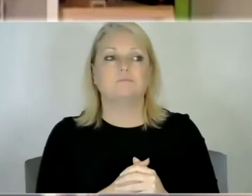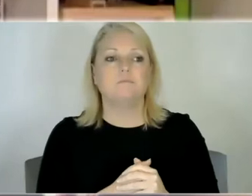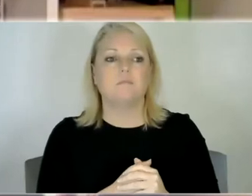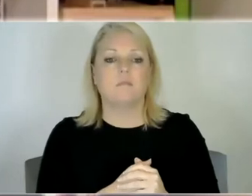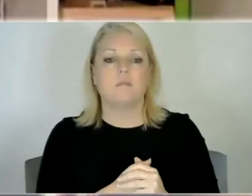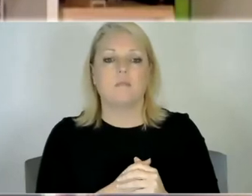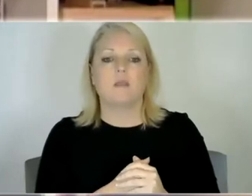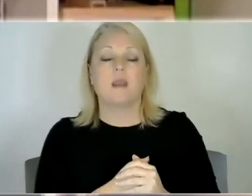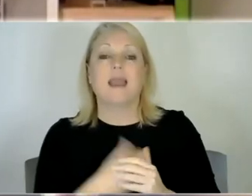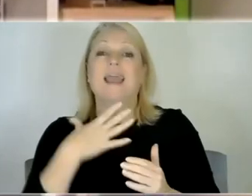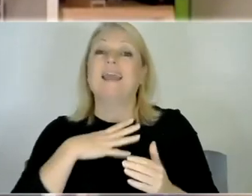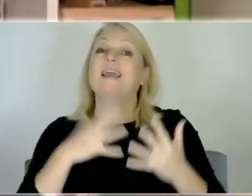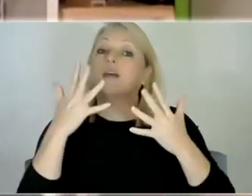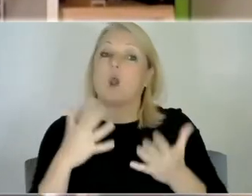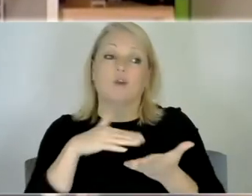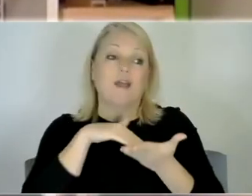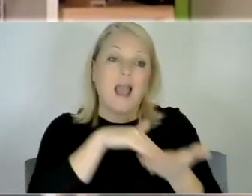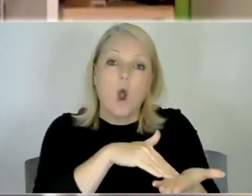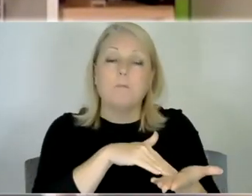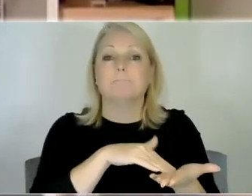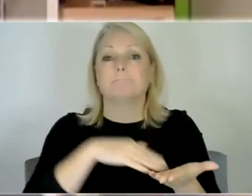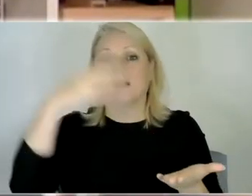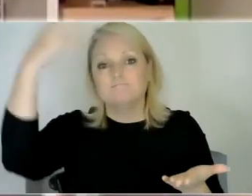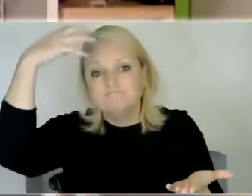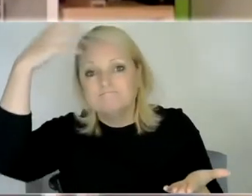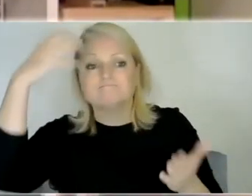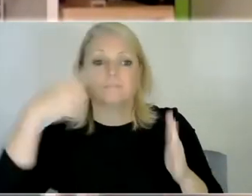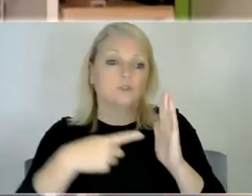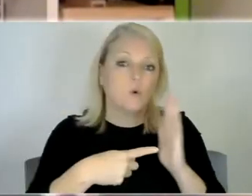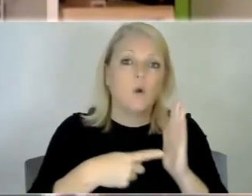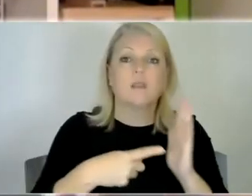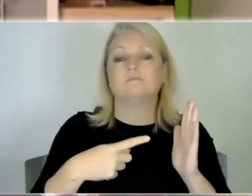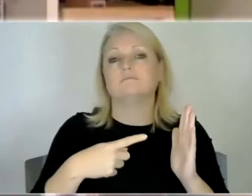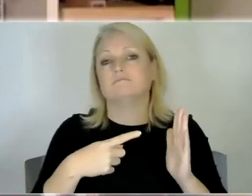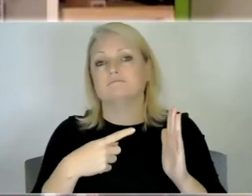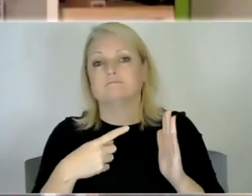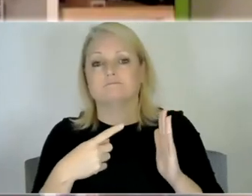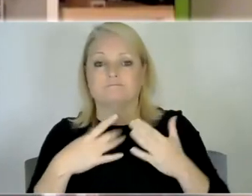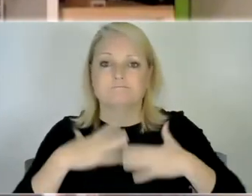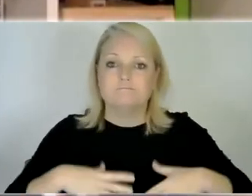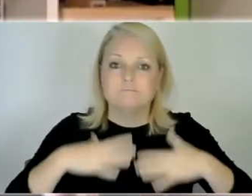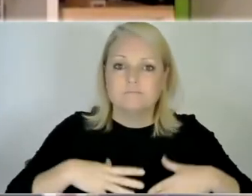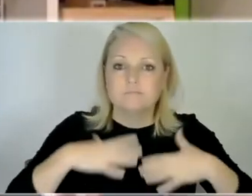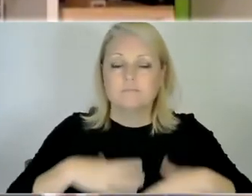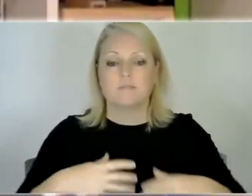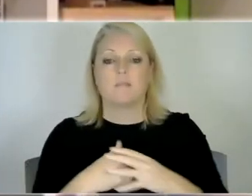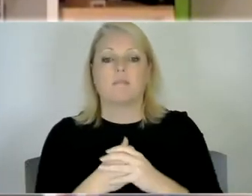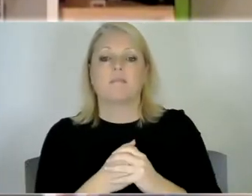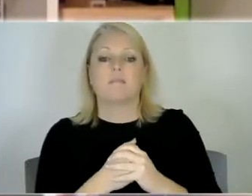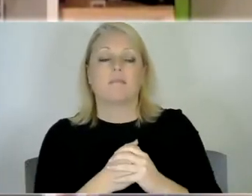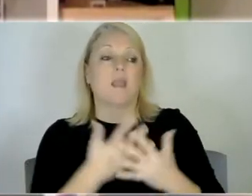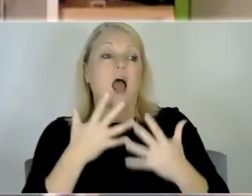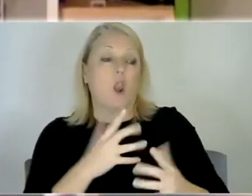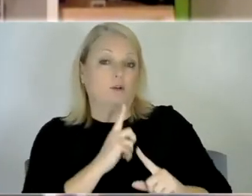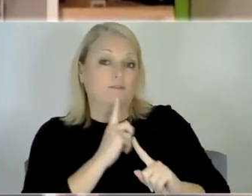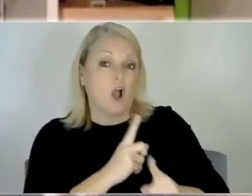he needs a lot of help with like personal care he needs um he needs um a lot of guidance a lot of